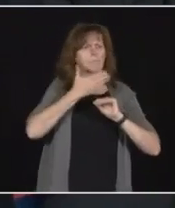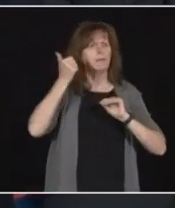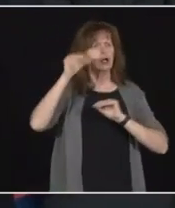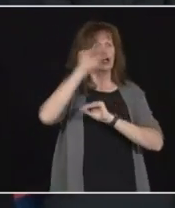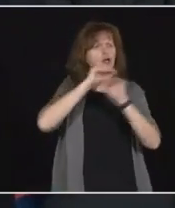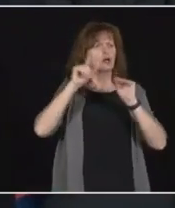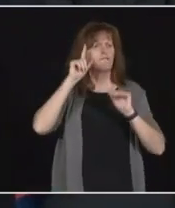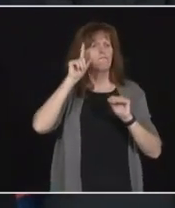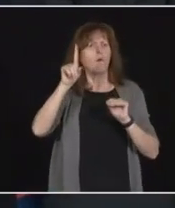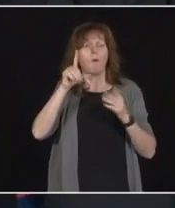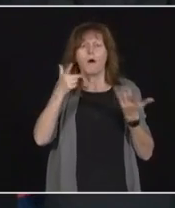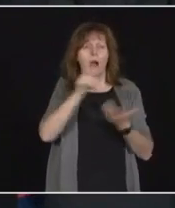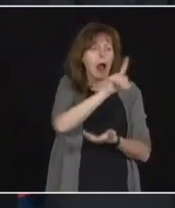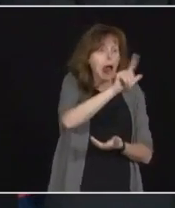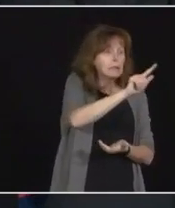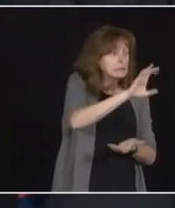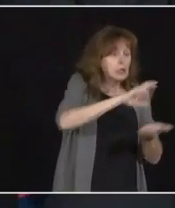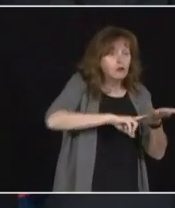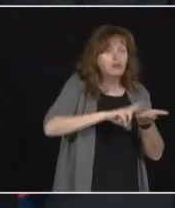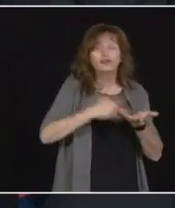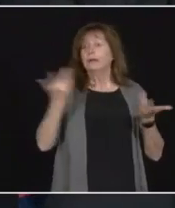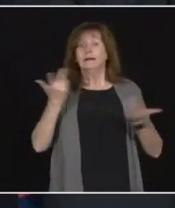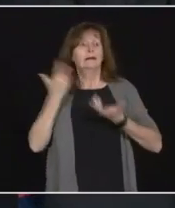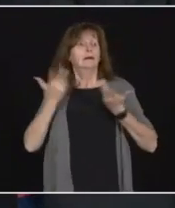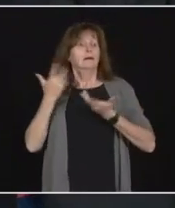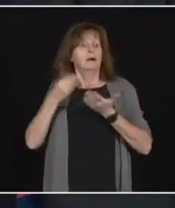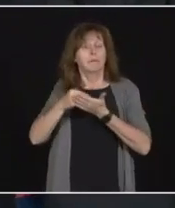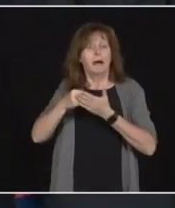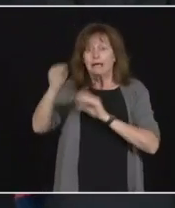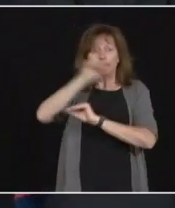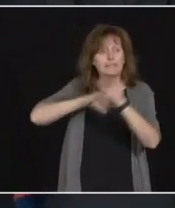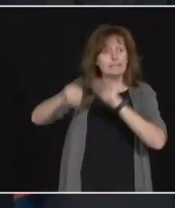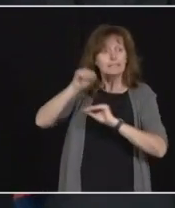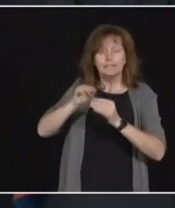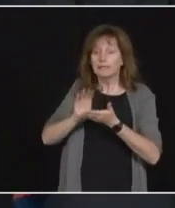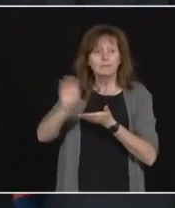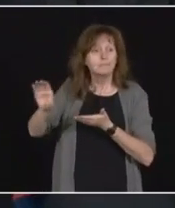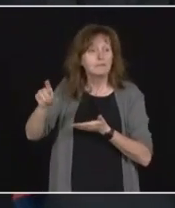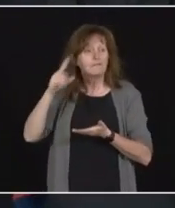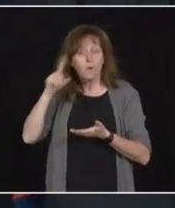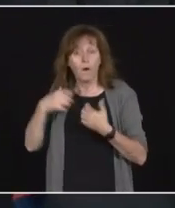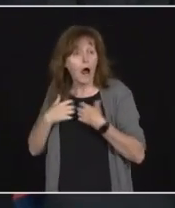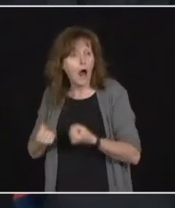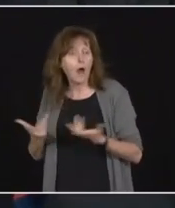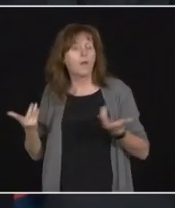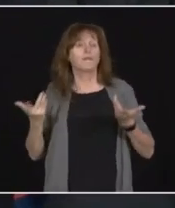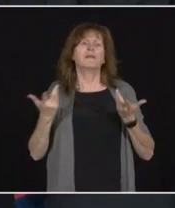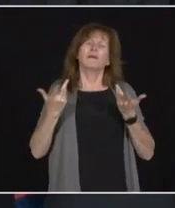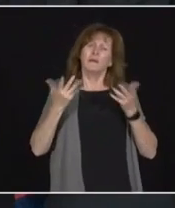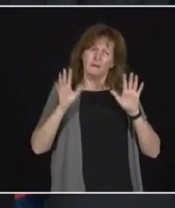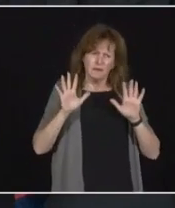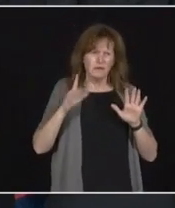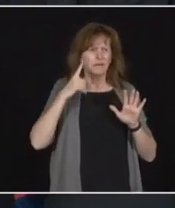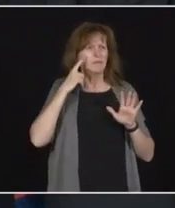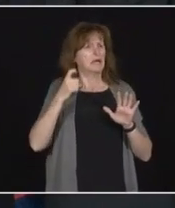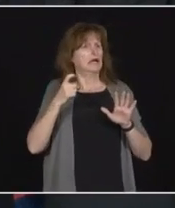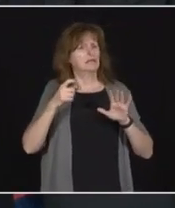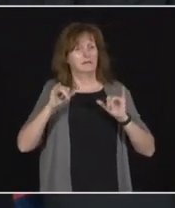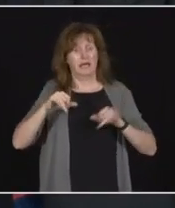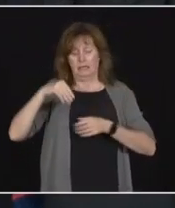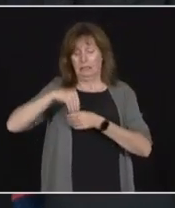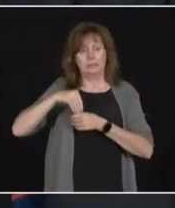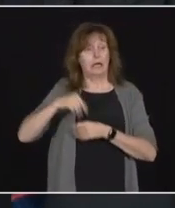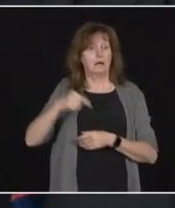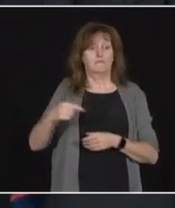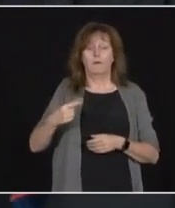money to health as well. But there is tons of waste in government. Next question. Next question